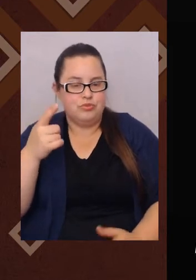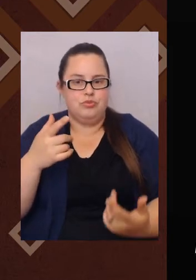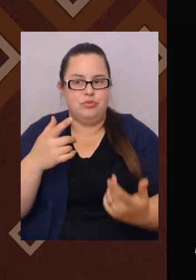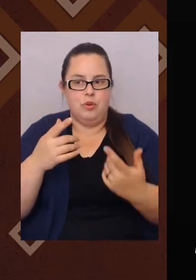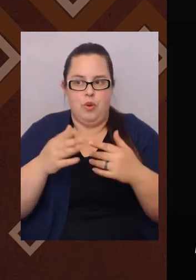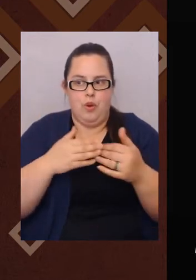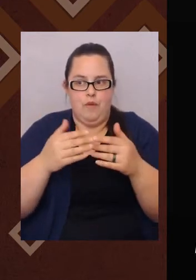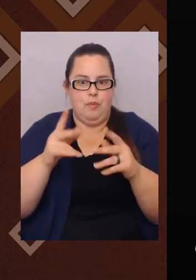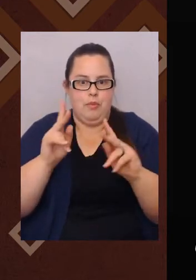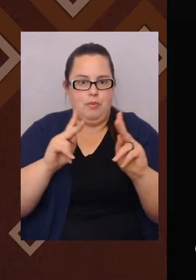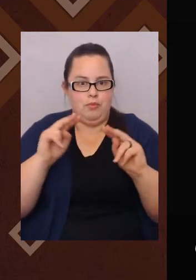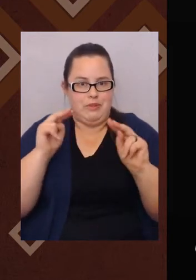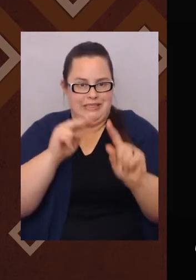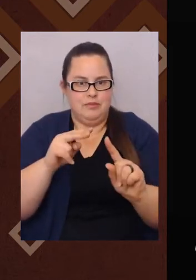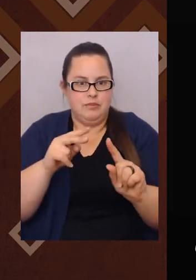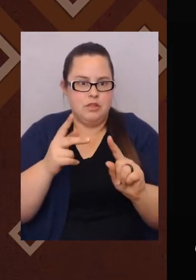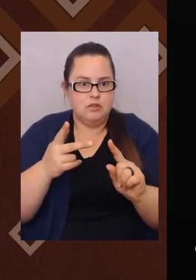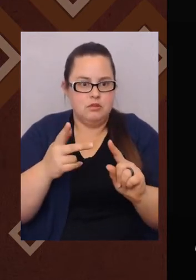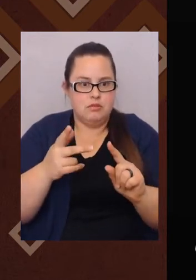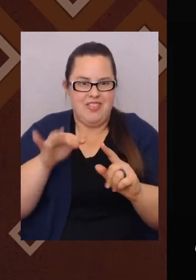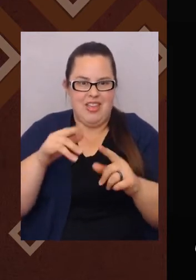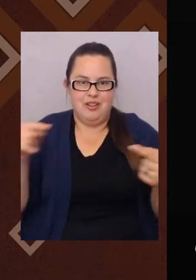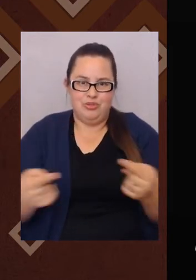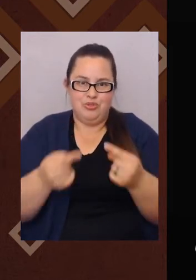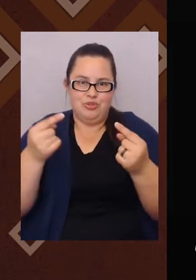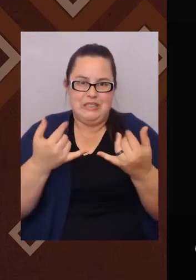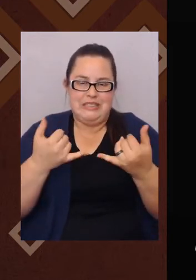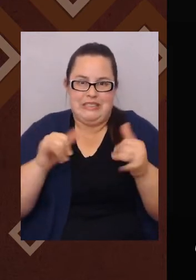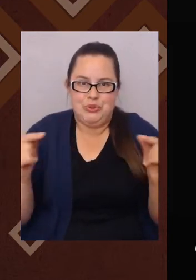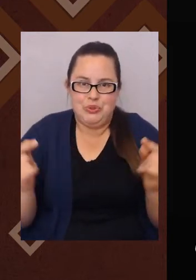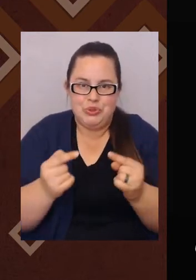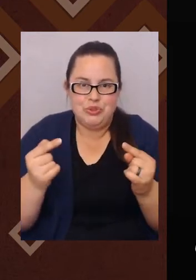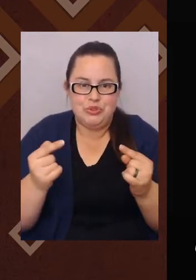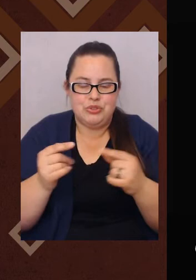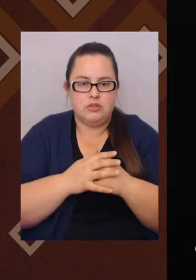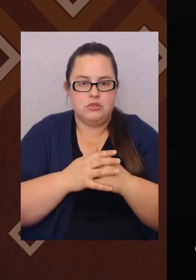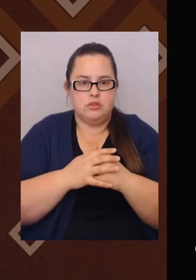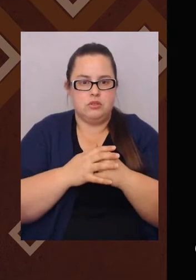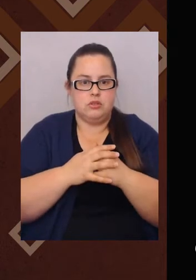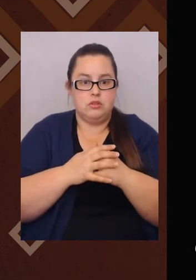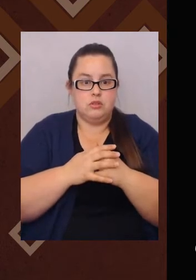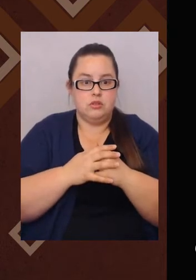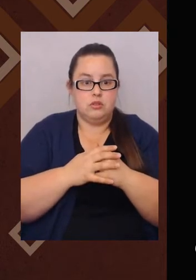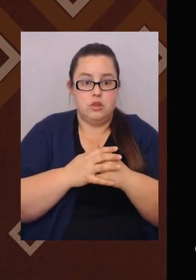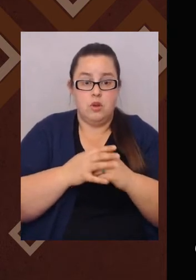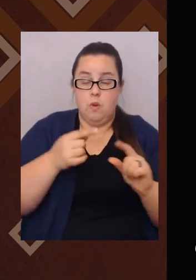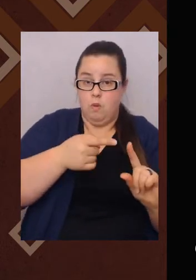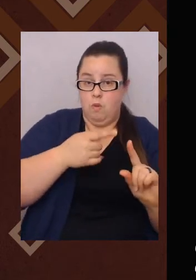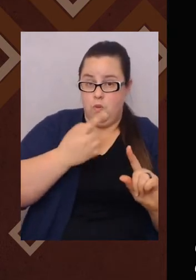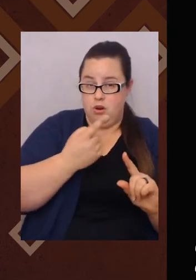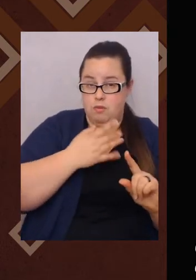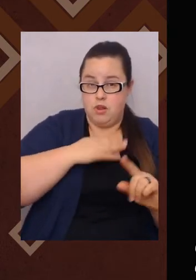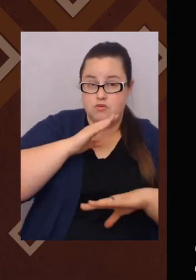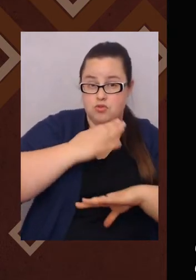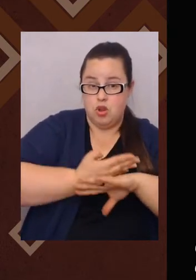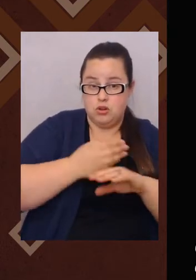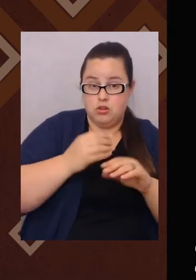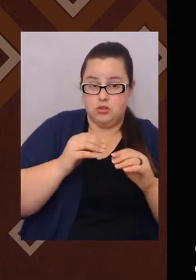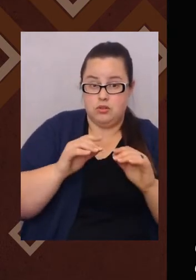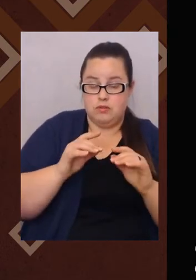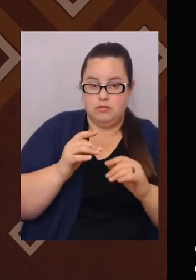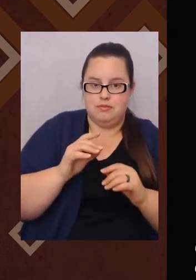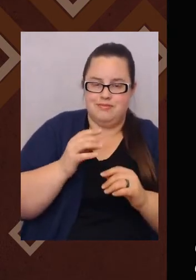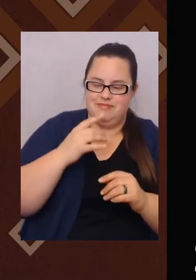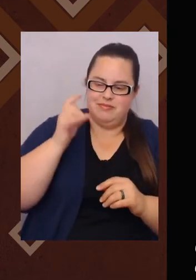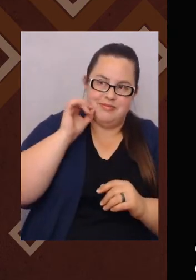grew up with. Maybe I saw it as something that was kind of shameful or in the way. I wanted to